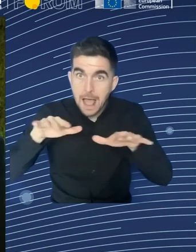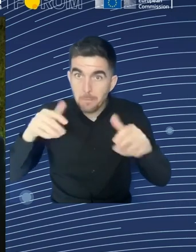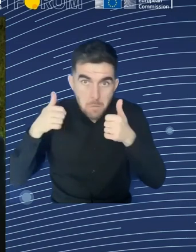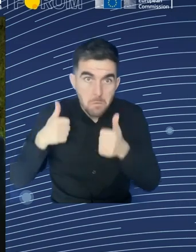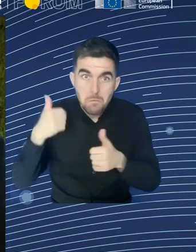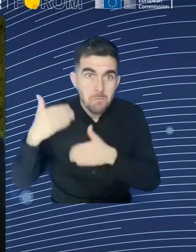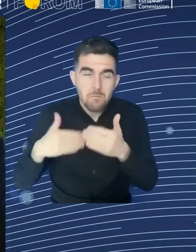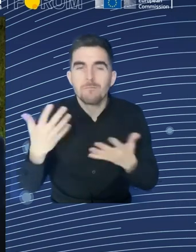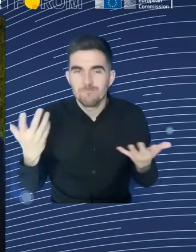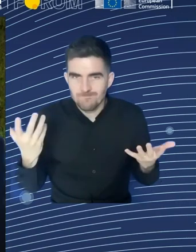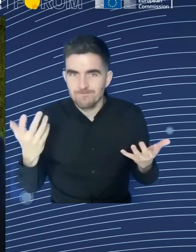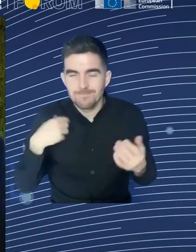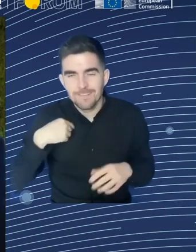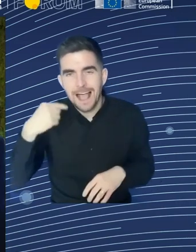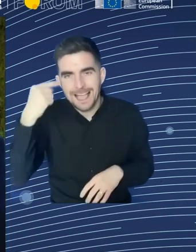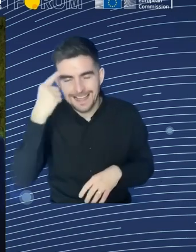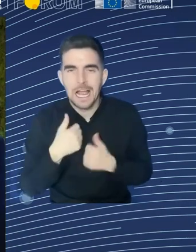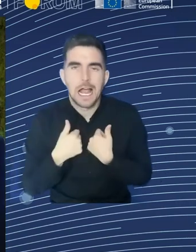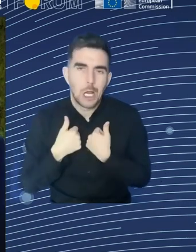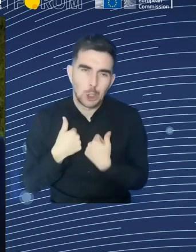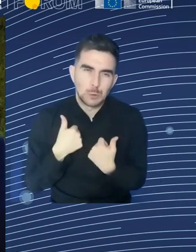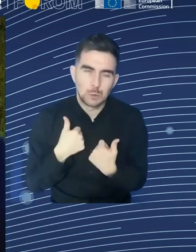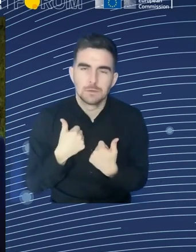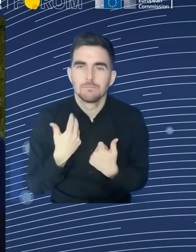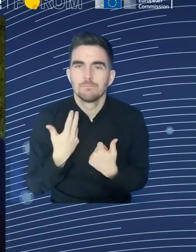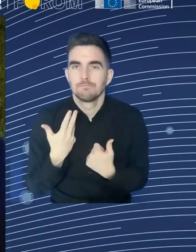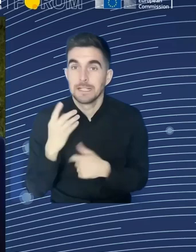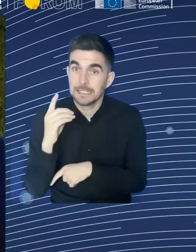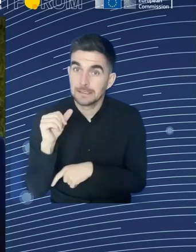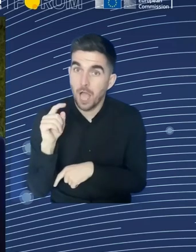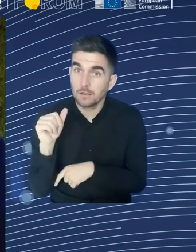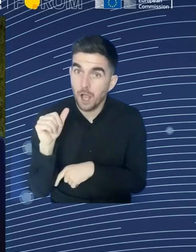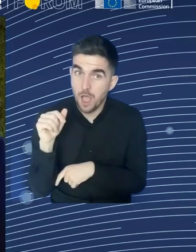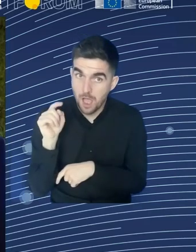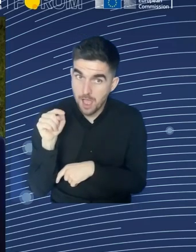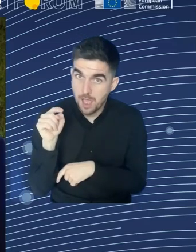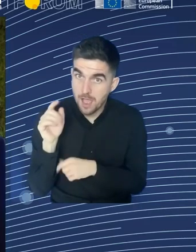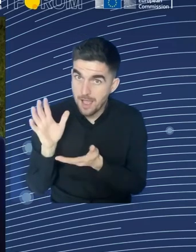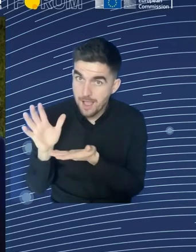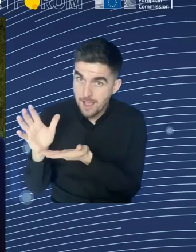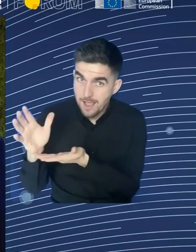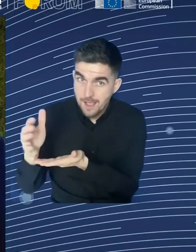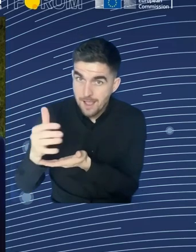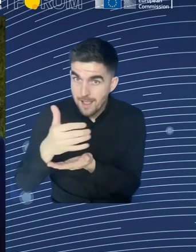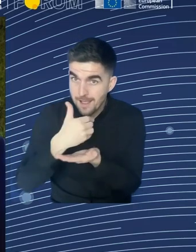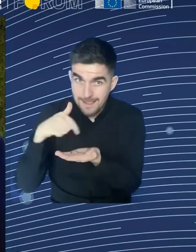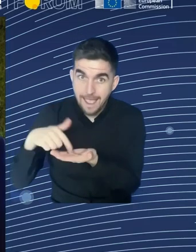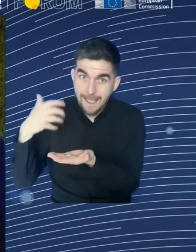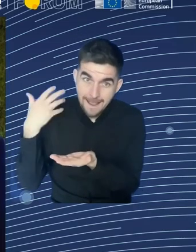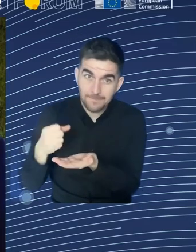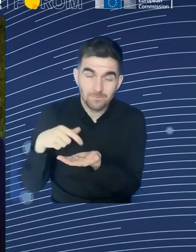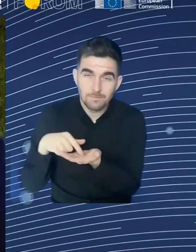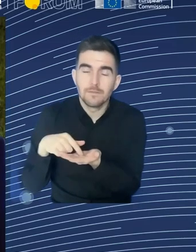monitoring and also evaluation of what we have been doing, and what could be